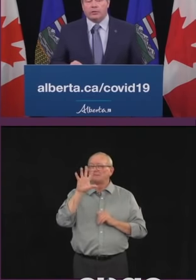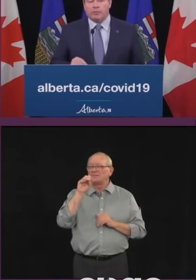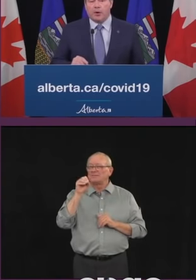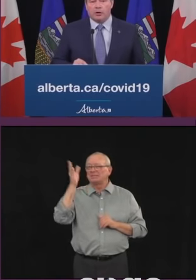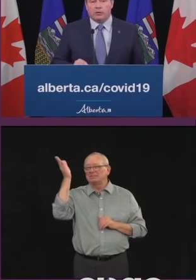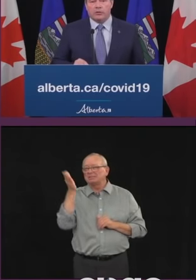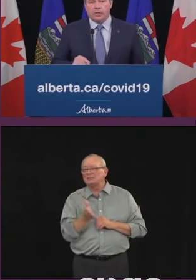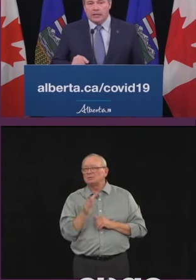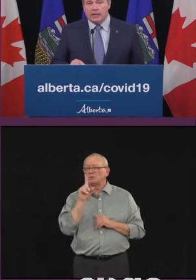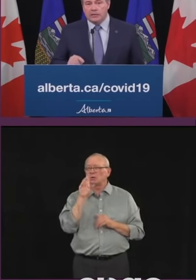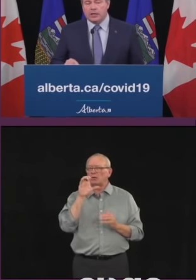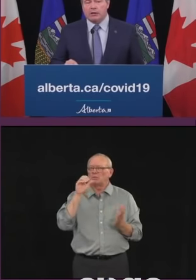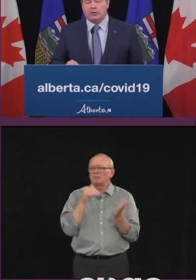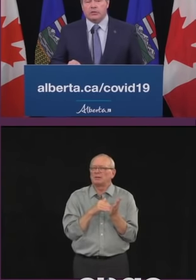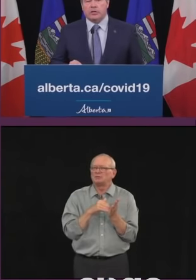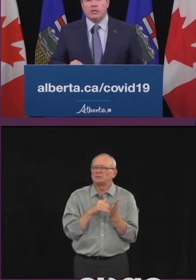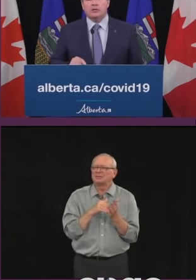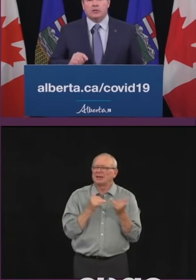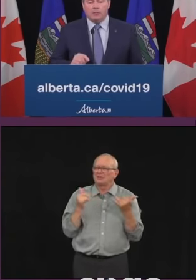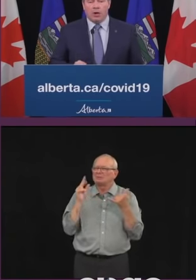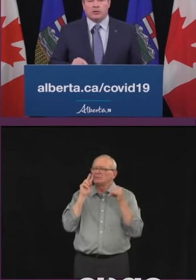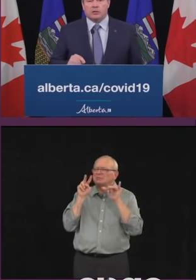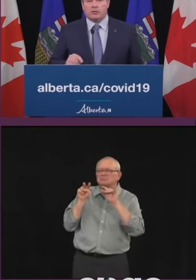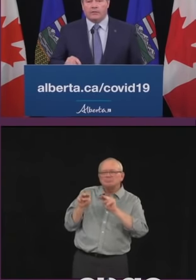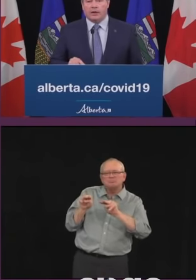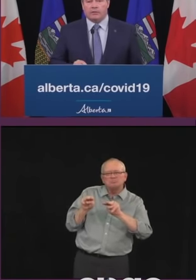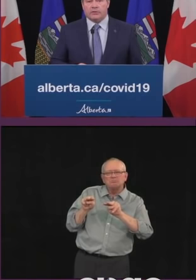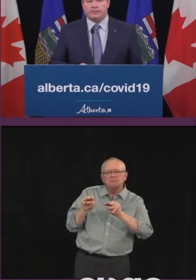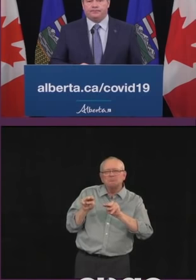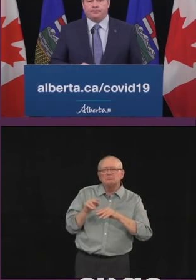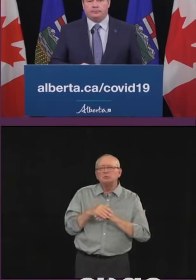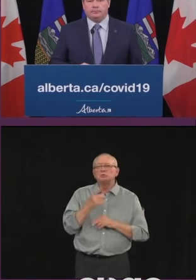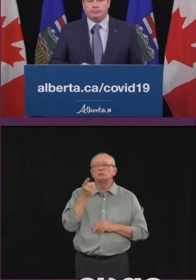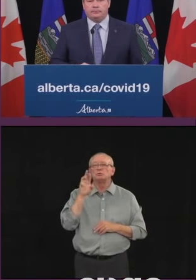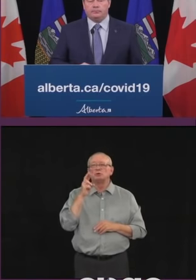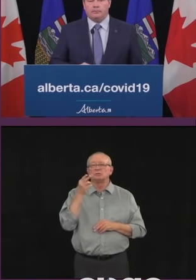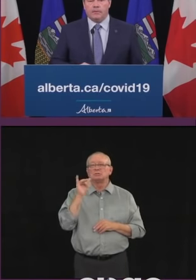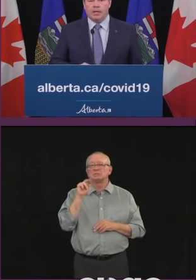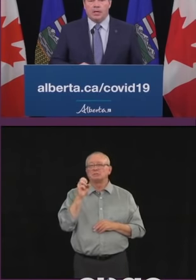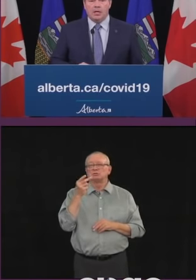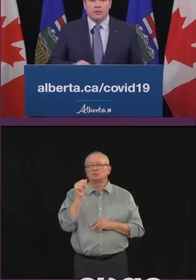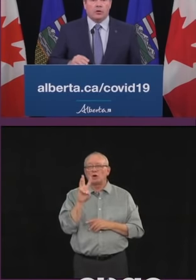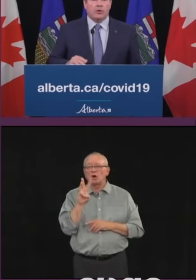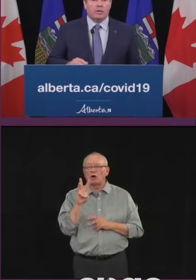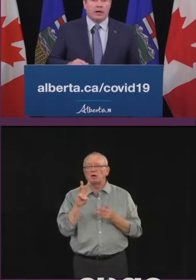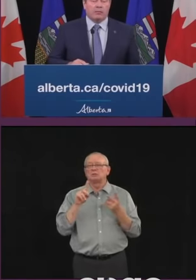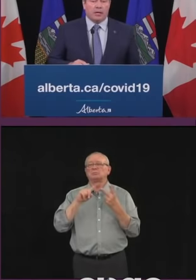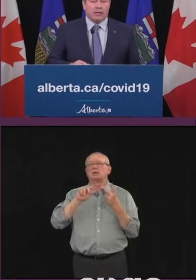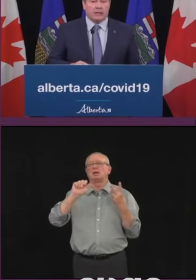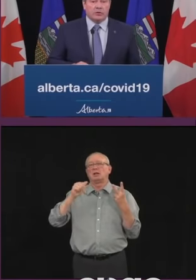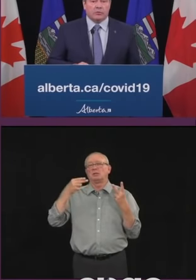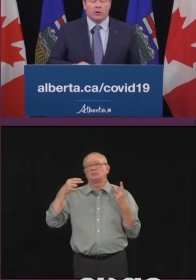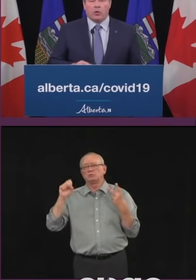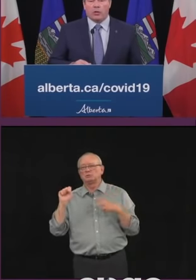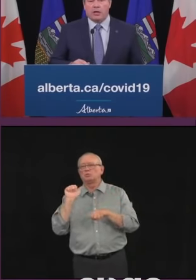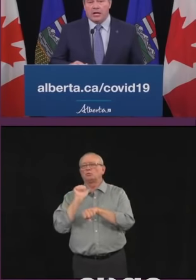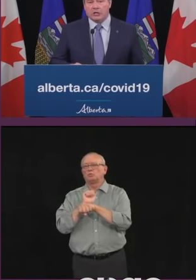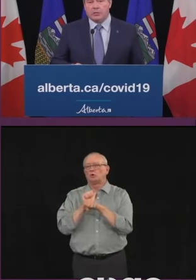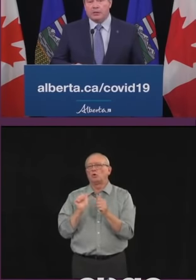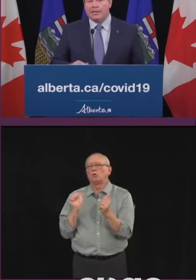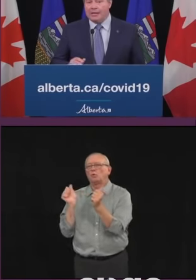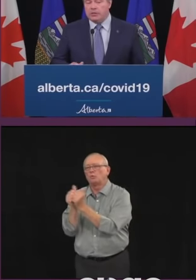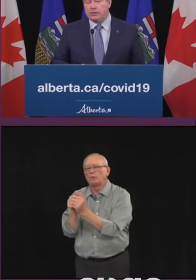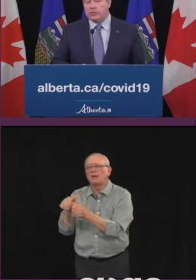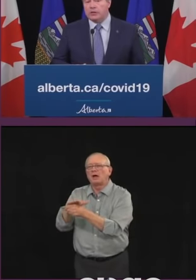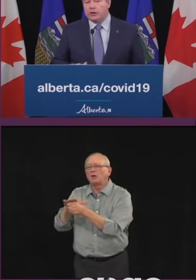working closely with partners in these areas to monitor the virus. The current outbreak at the Misericordia